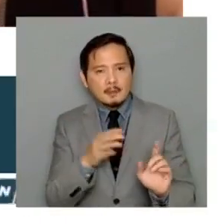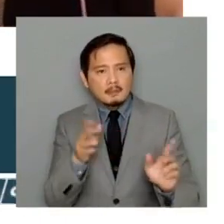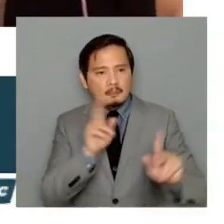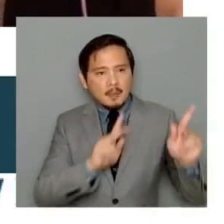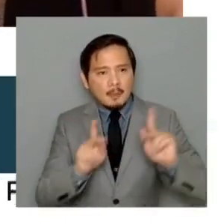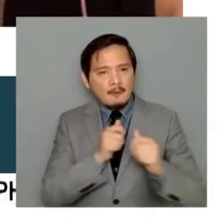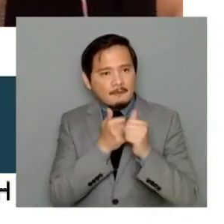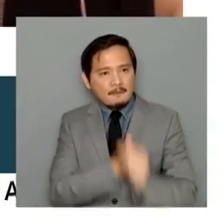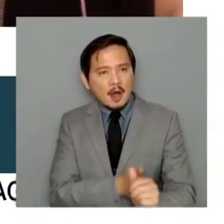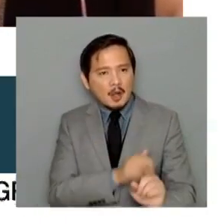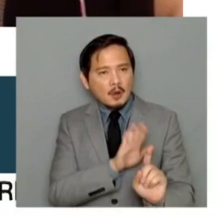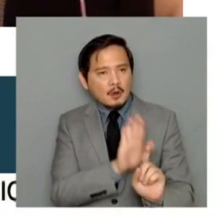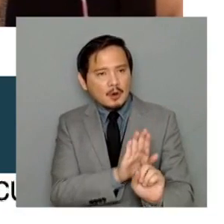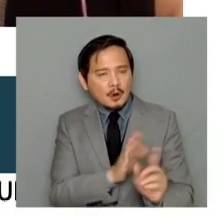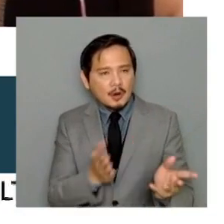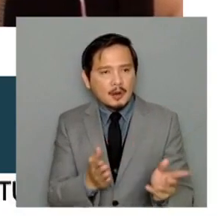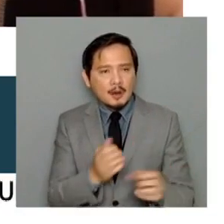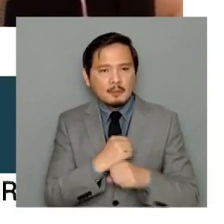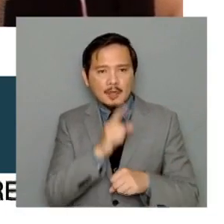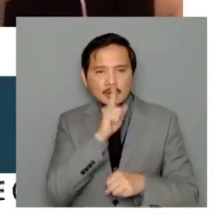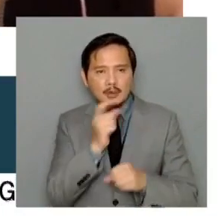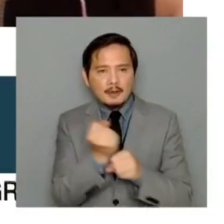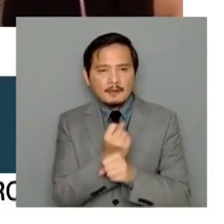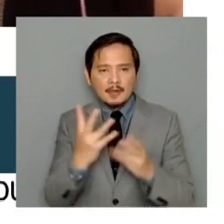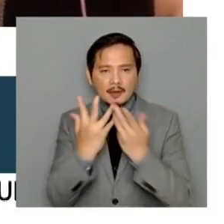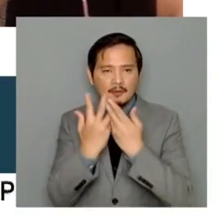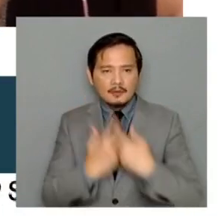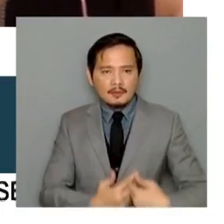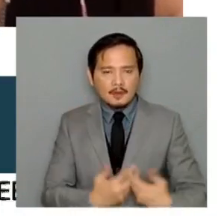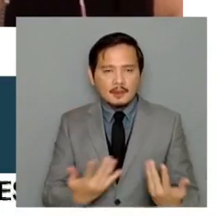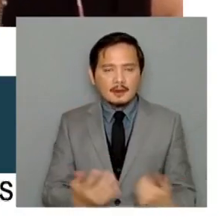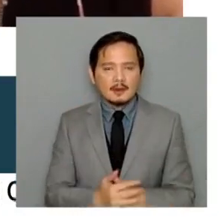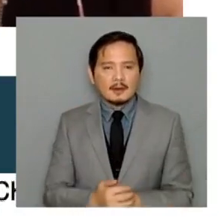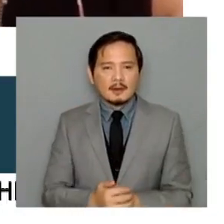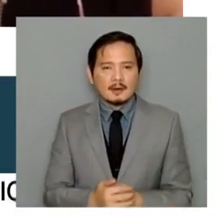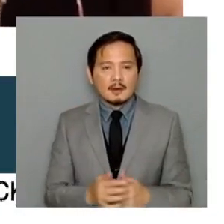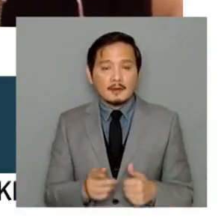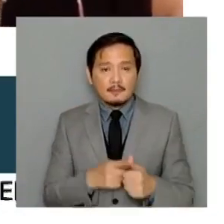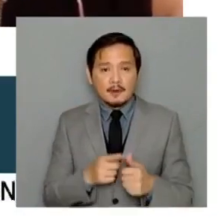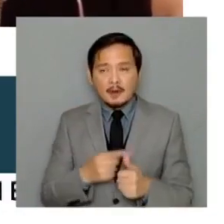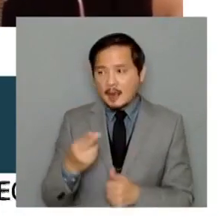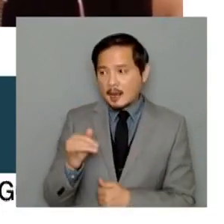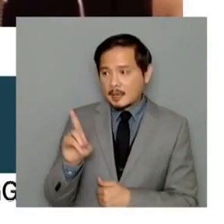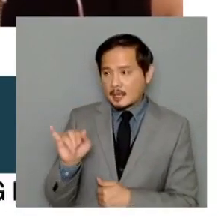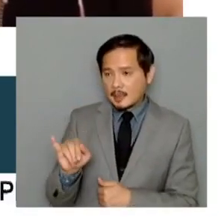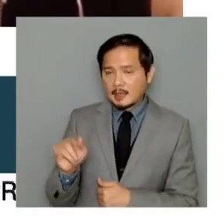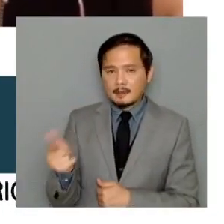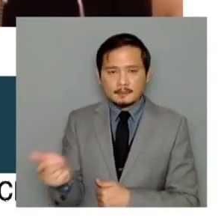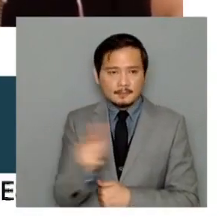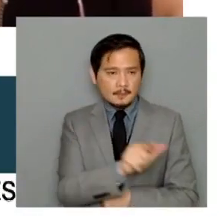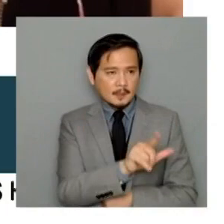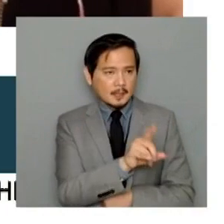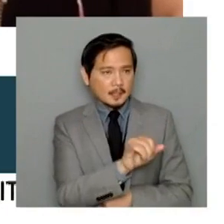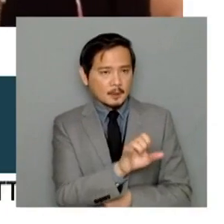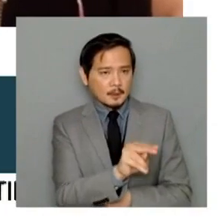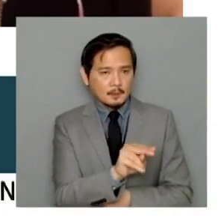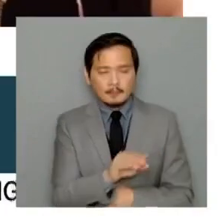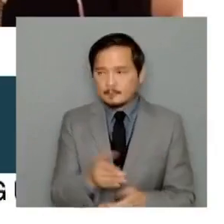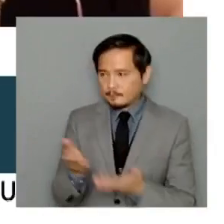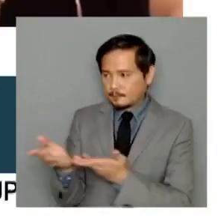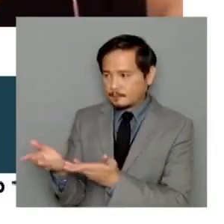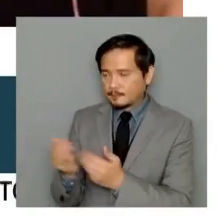everything on track? I'm going to start with Heidi first and then I'm going to go to Leon. Heidi, you go first.